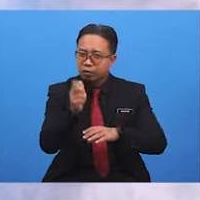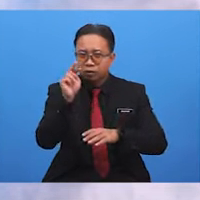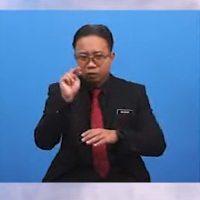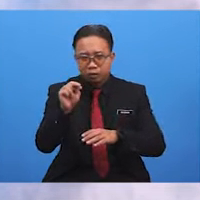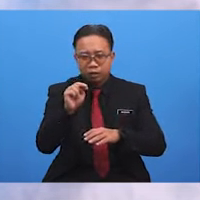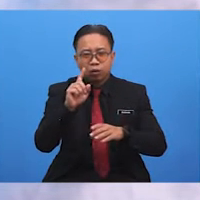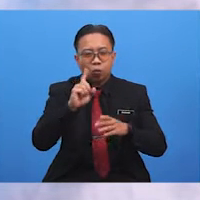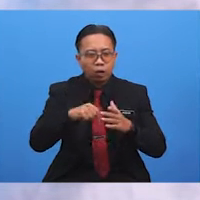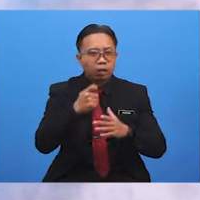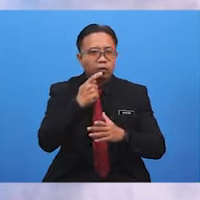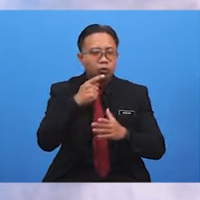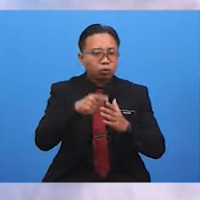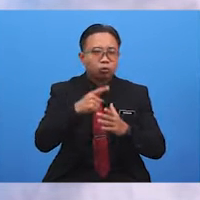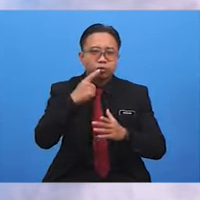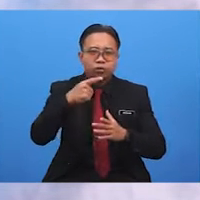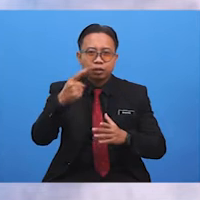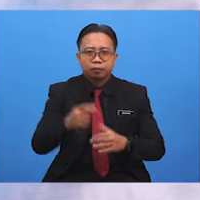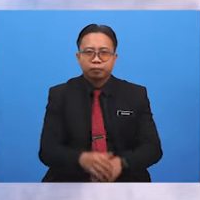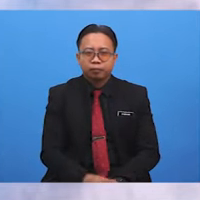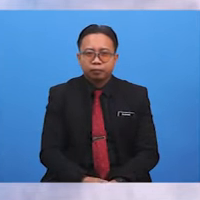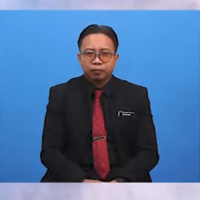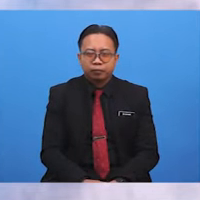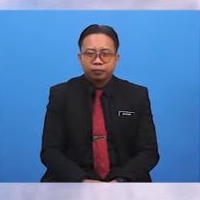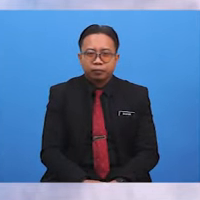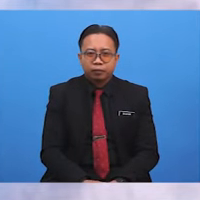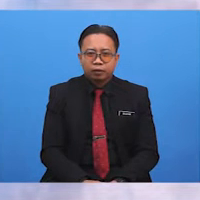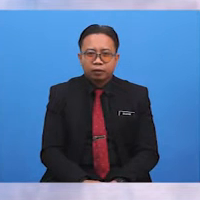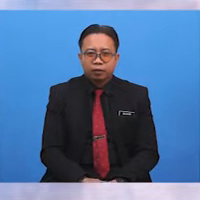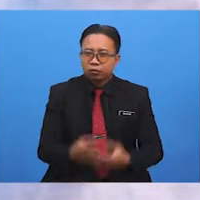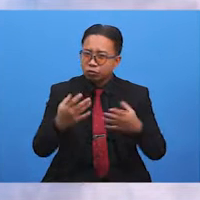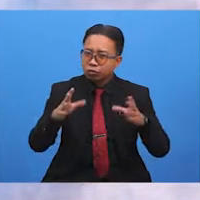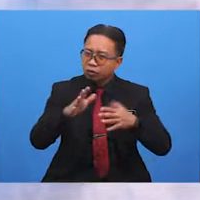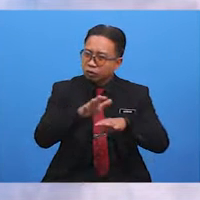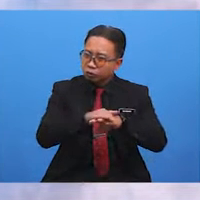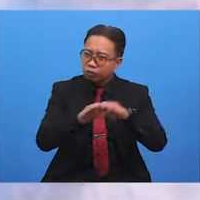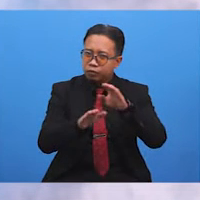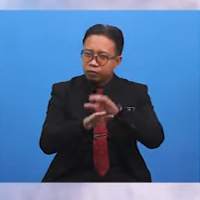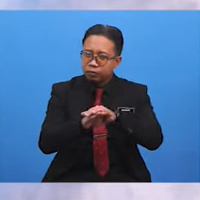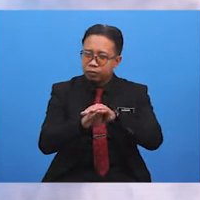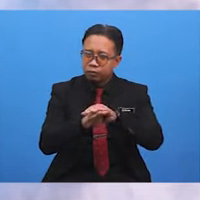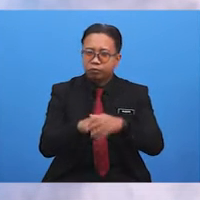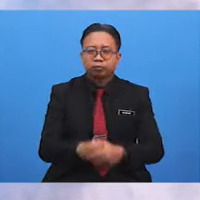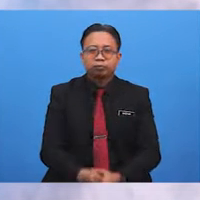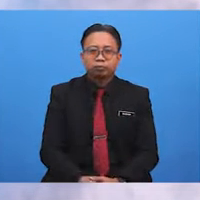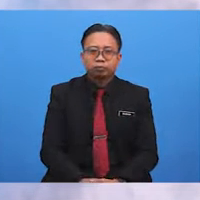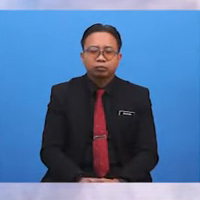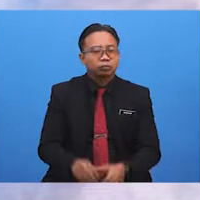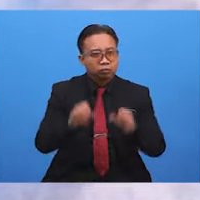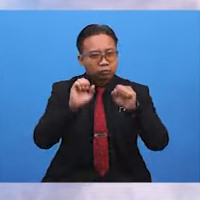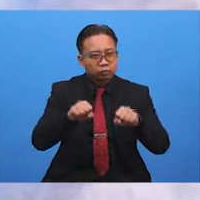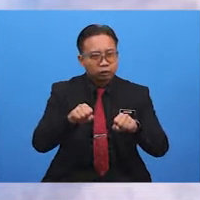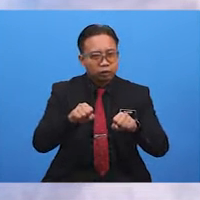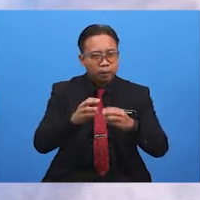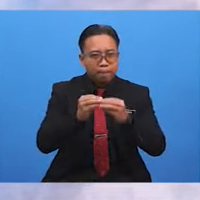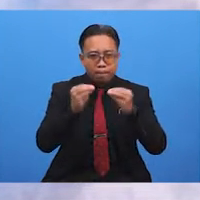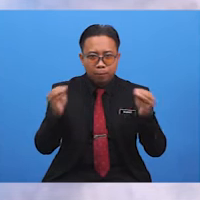need to plan what to say That is a start Once you are comfortable with the structures Then you